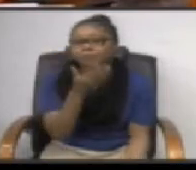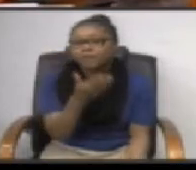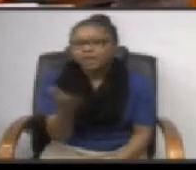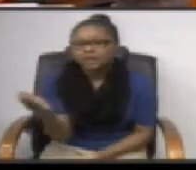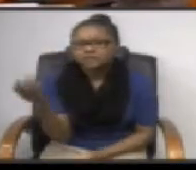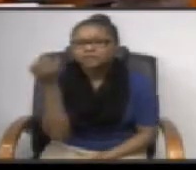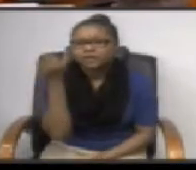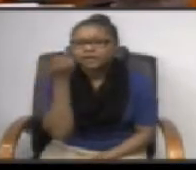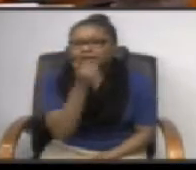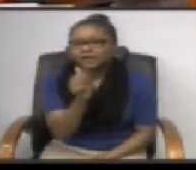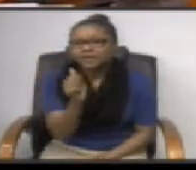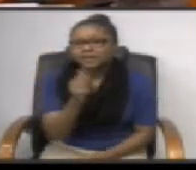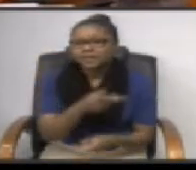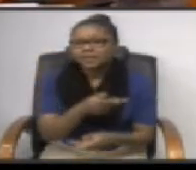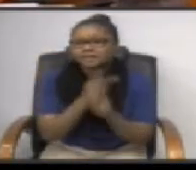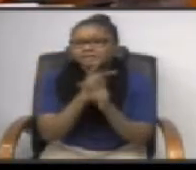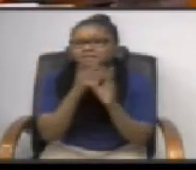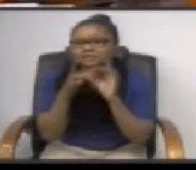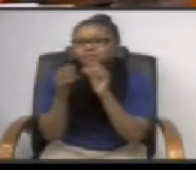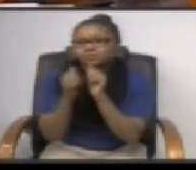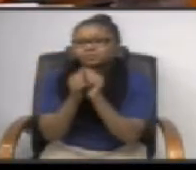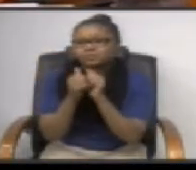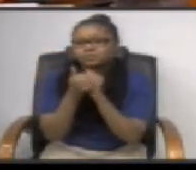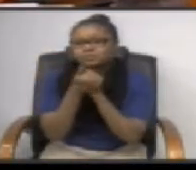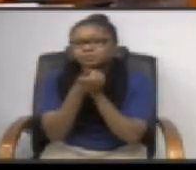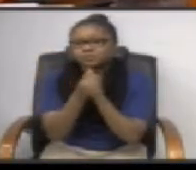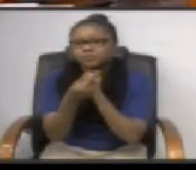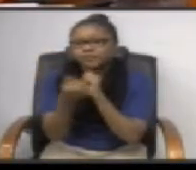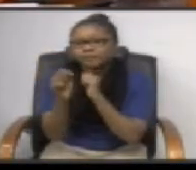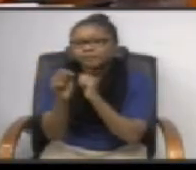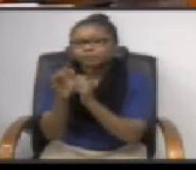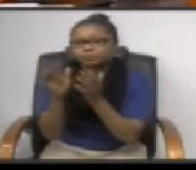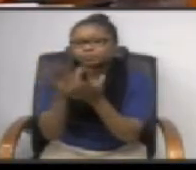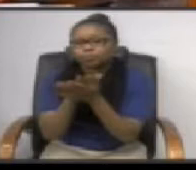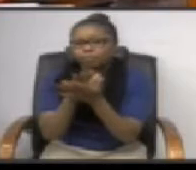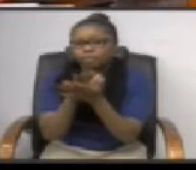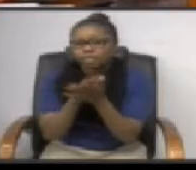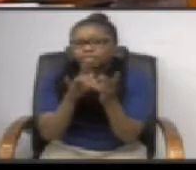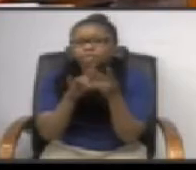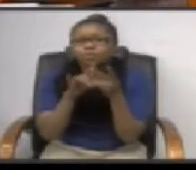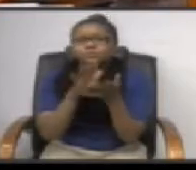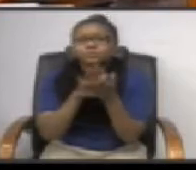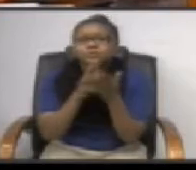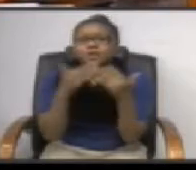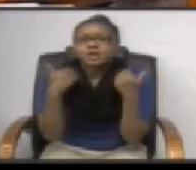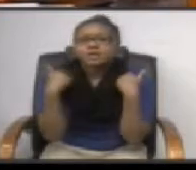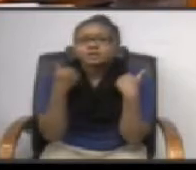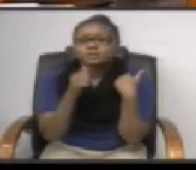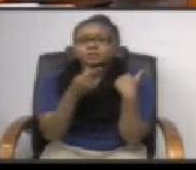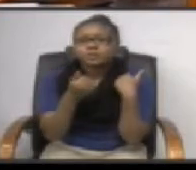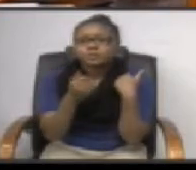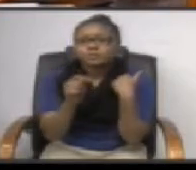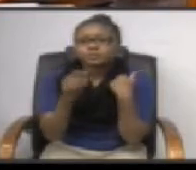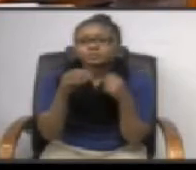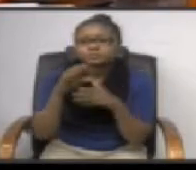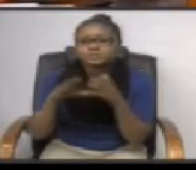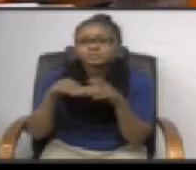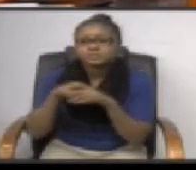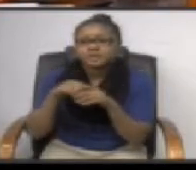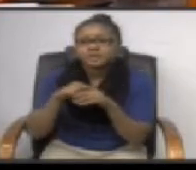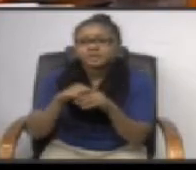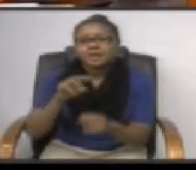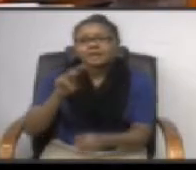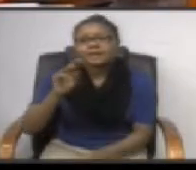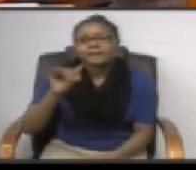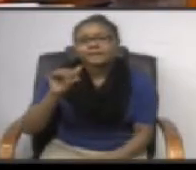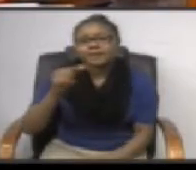or anything that has to do with a green belt school or a school that has our green belt students in it like magnolia